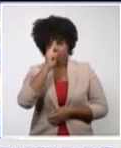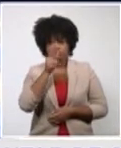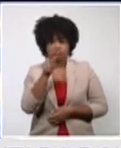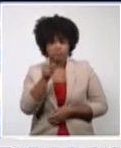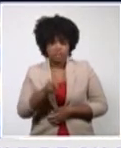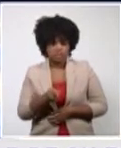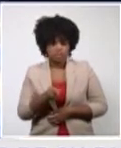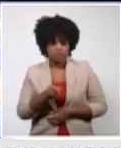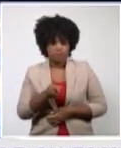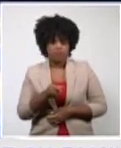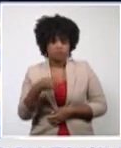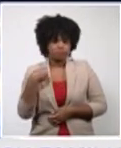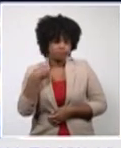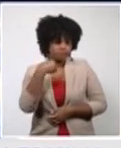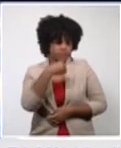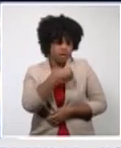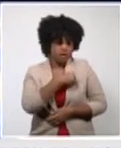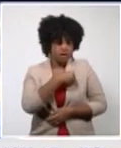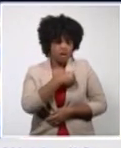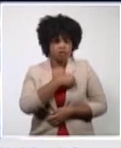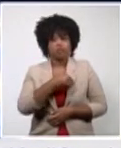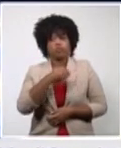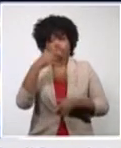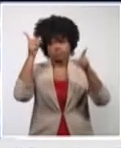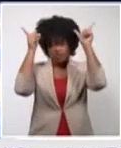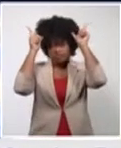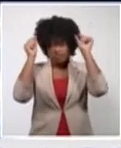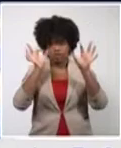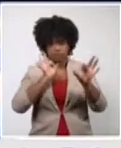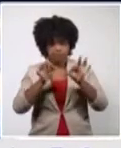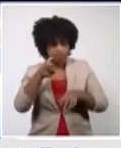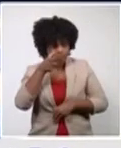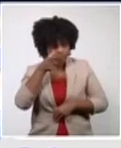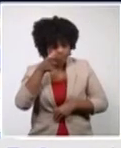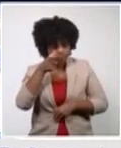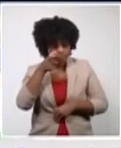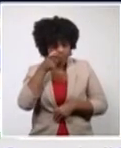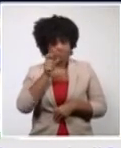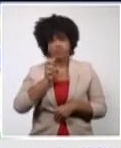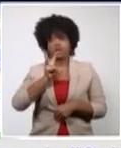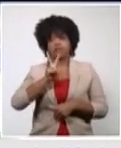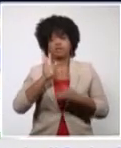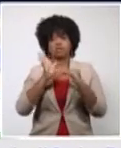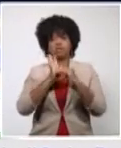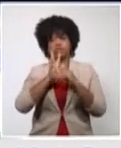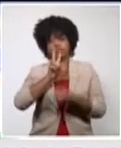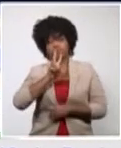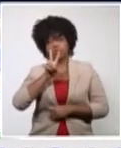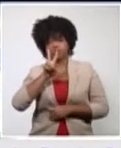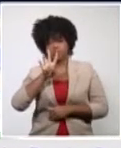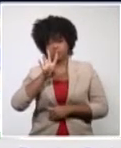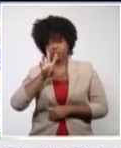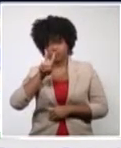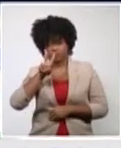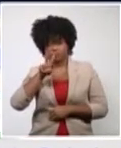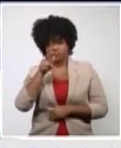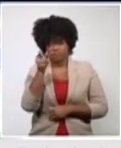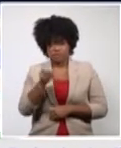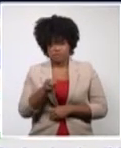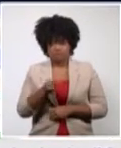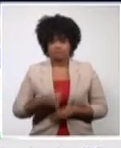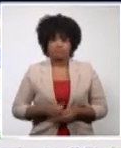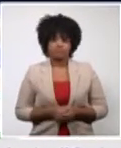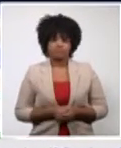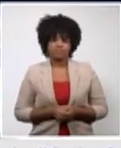primary health care, under the observation of our medical and nursing staff, 3,242 people.